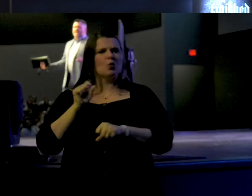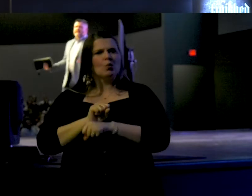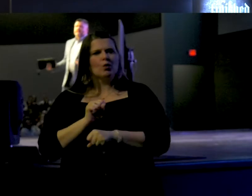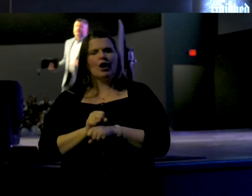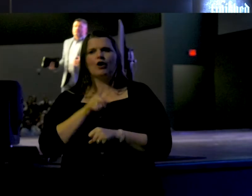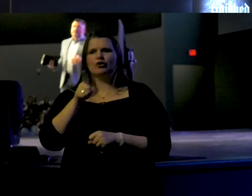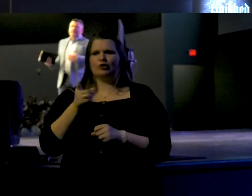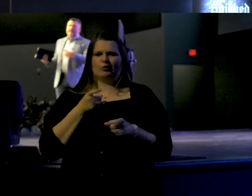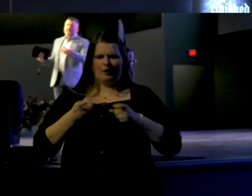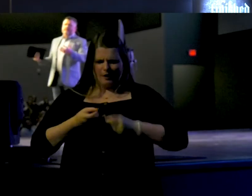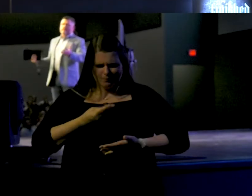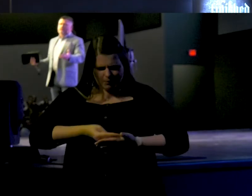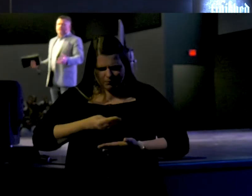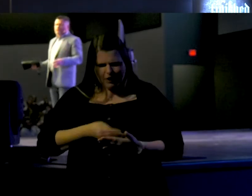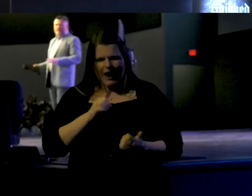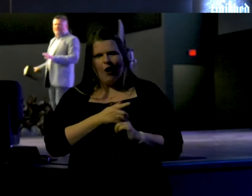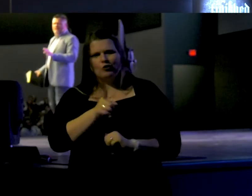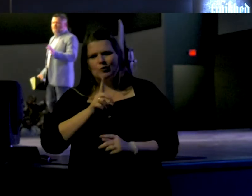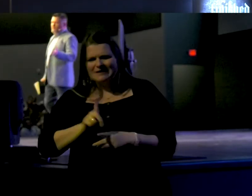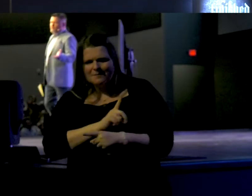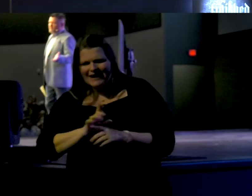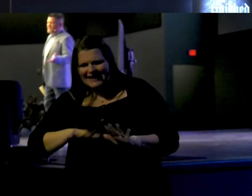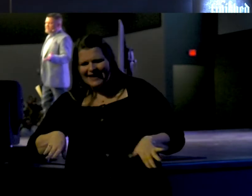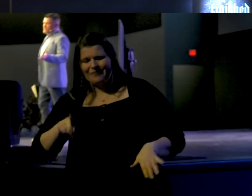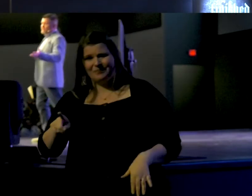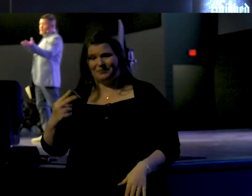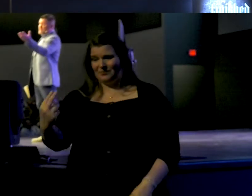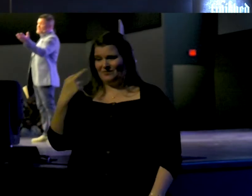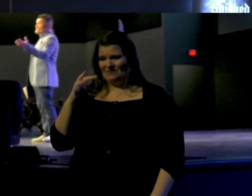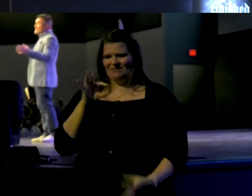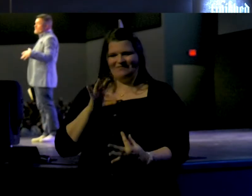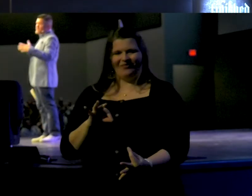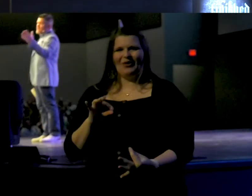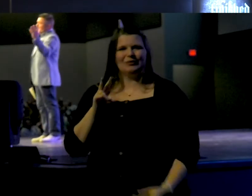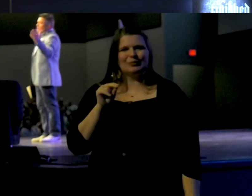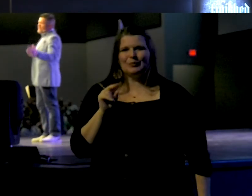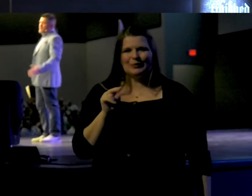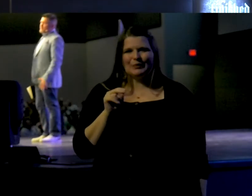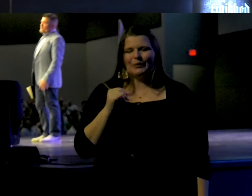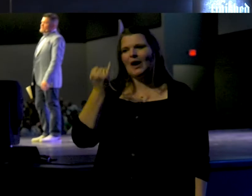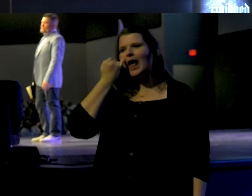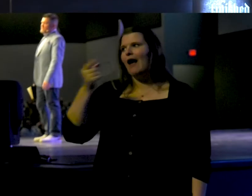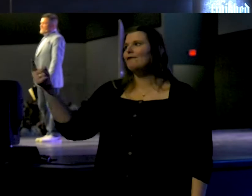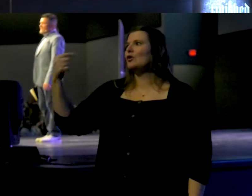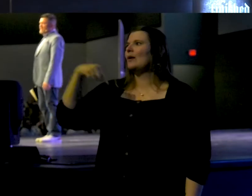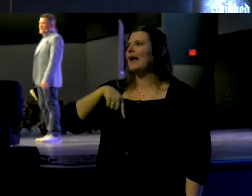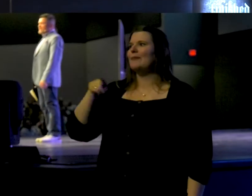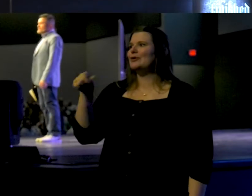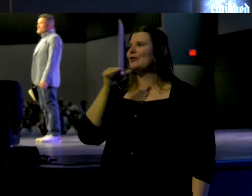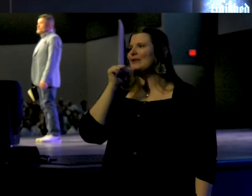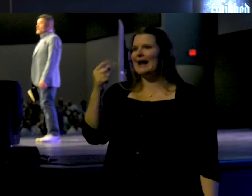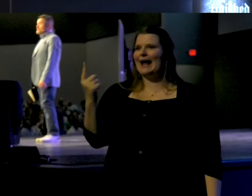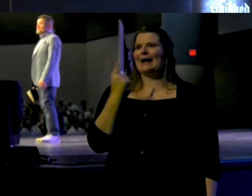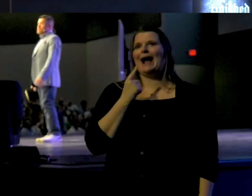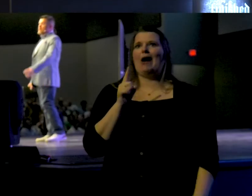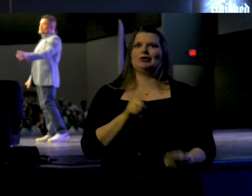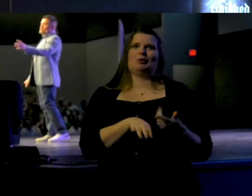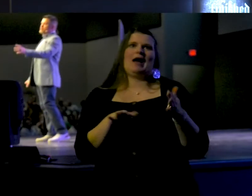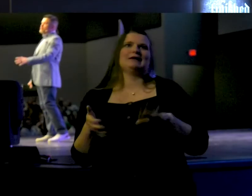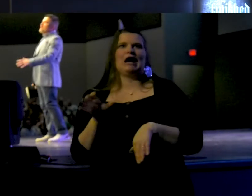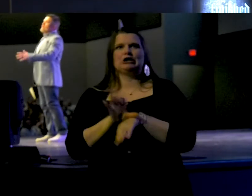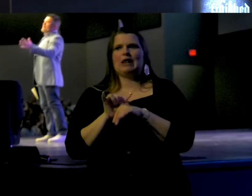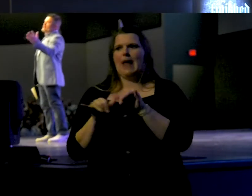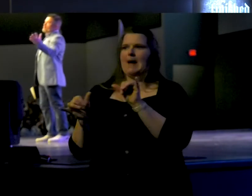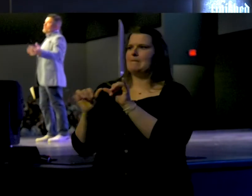managing your finances, the way you're parenting your children? We're not looking for perfection. If you're a guest of ours, you didn't come into a dead legalistic church that